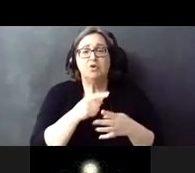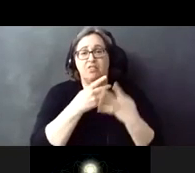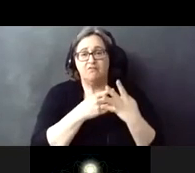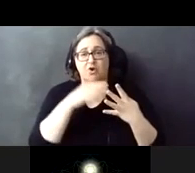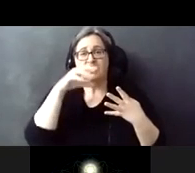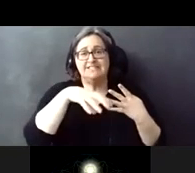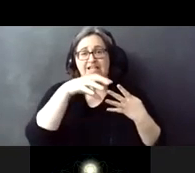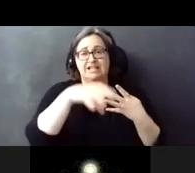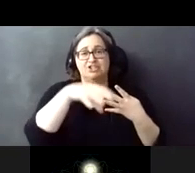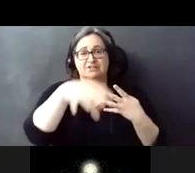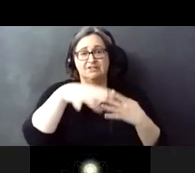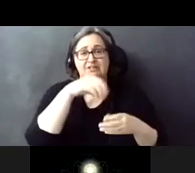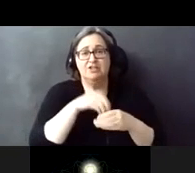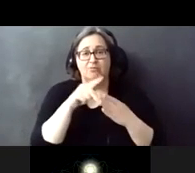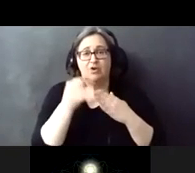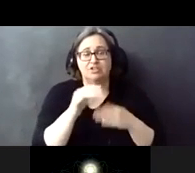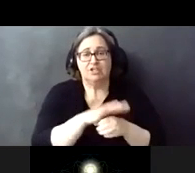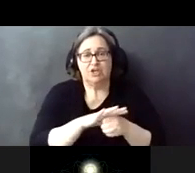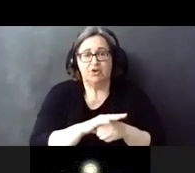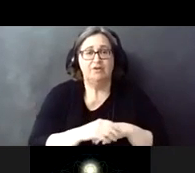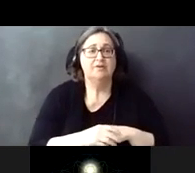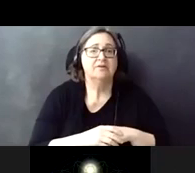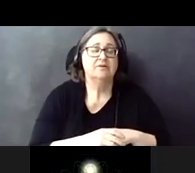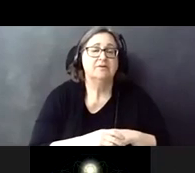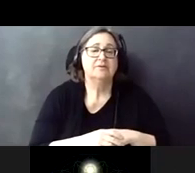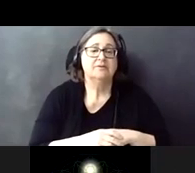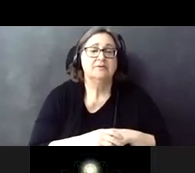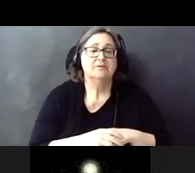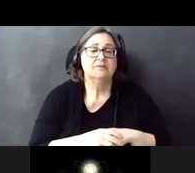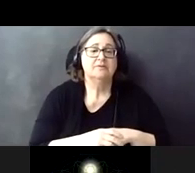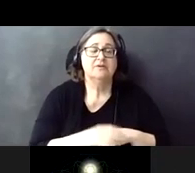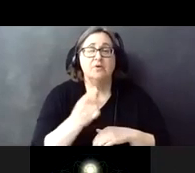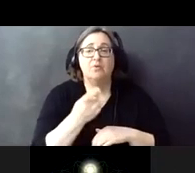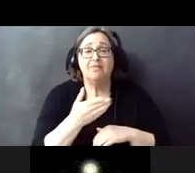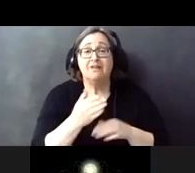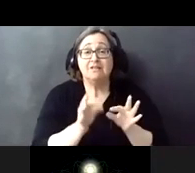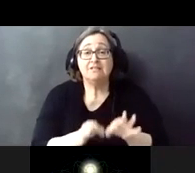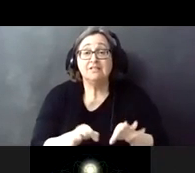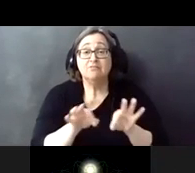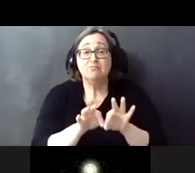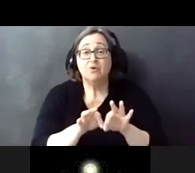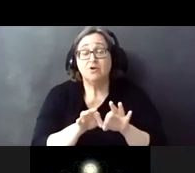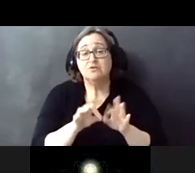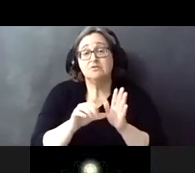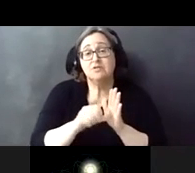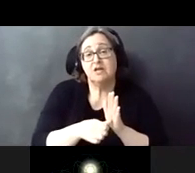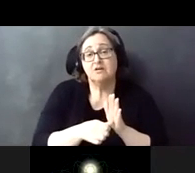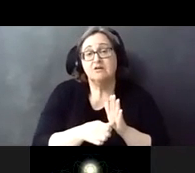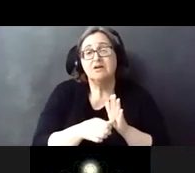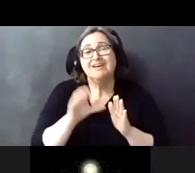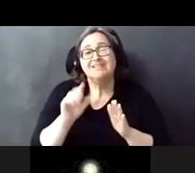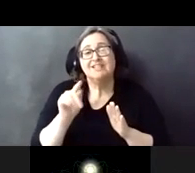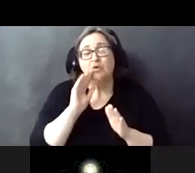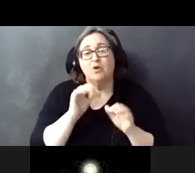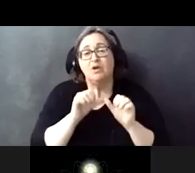in the project area one thing that's important to highlight is that cta will